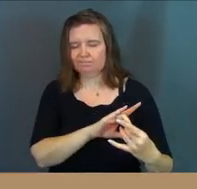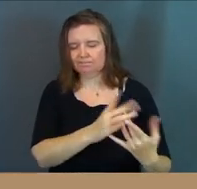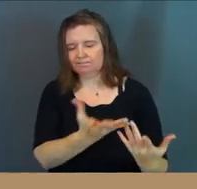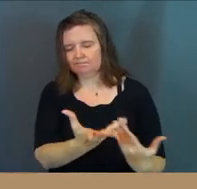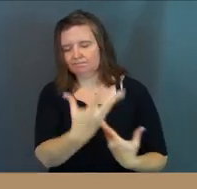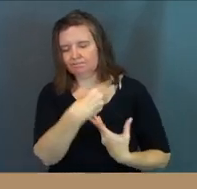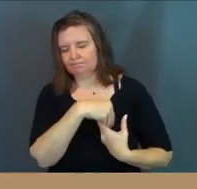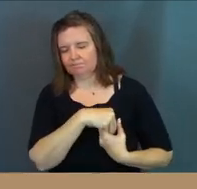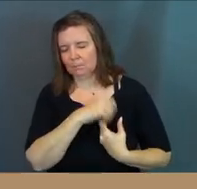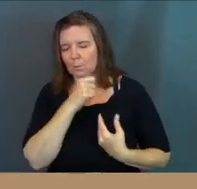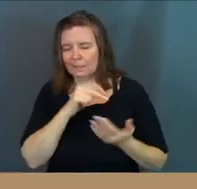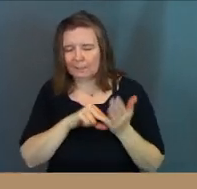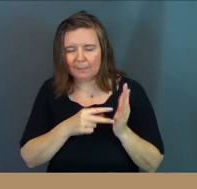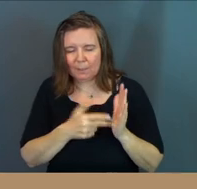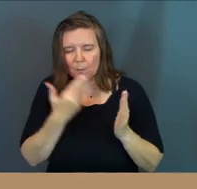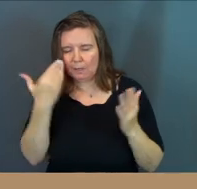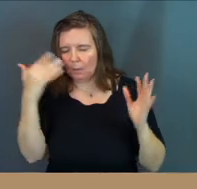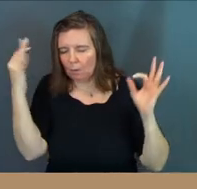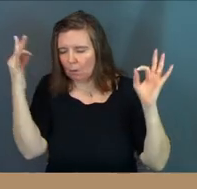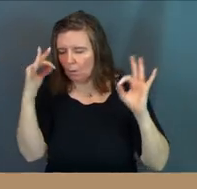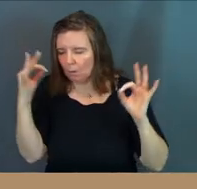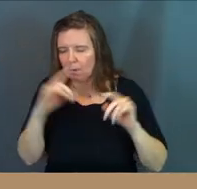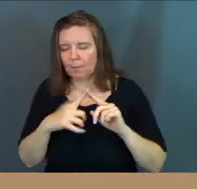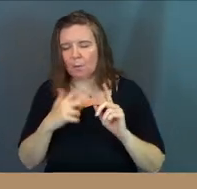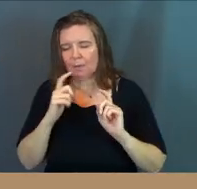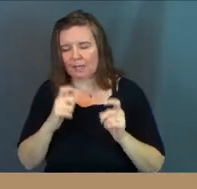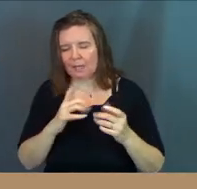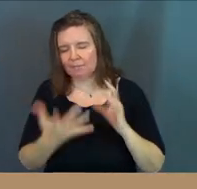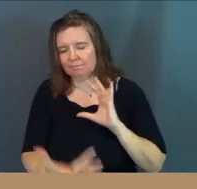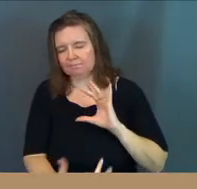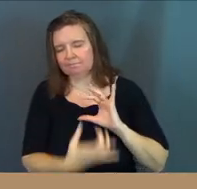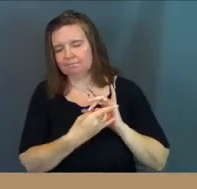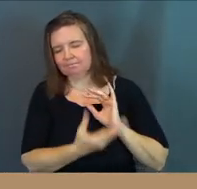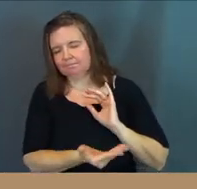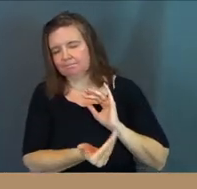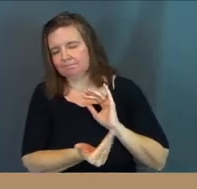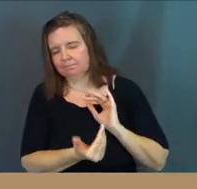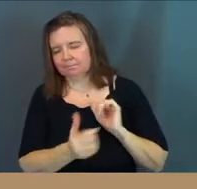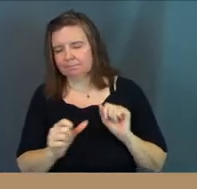We didn't mean to. We didn't know. But we gave a foothold away.